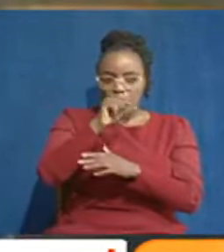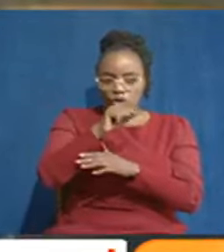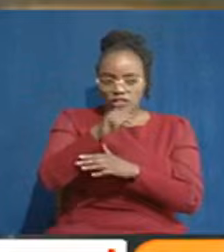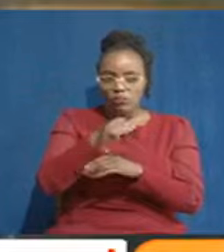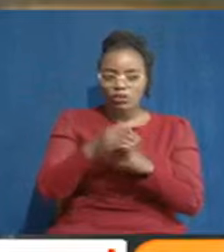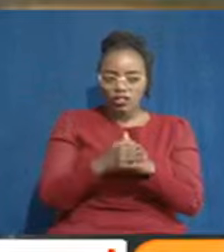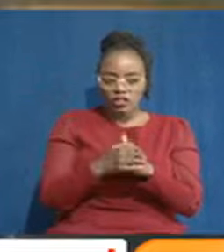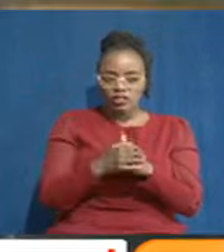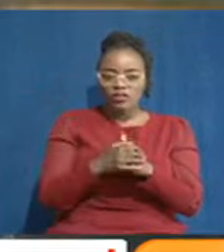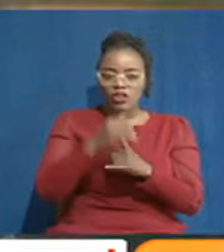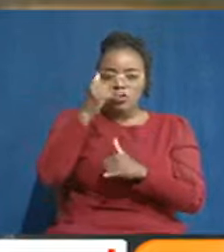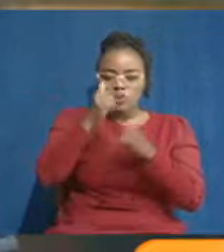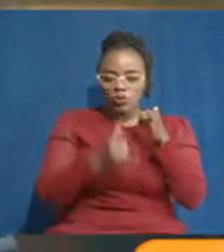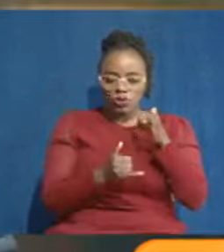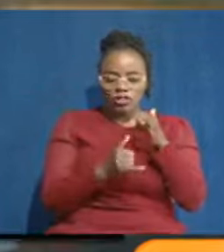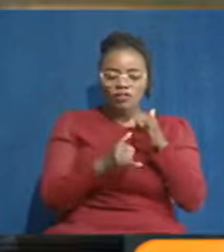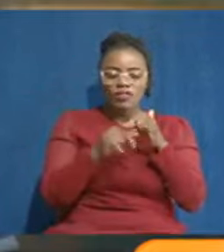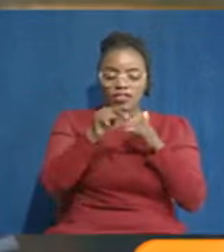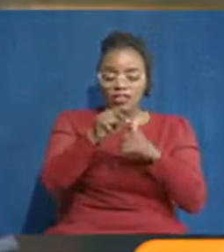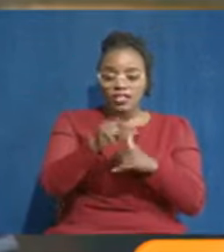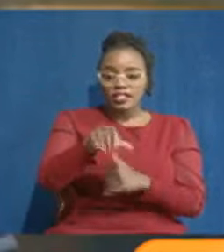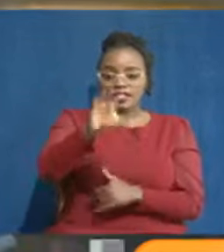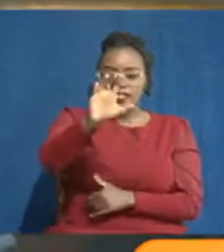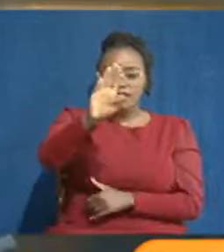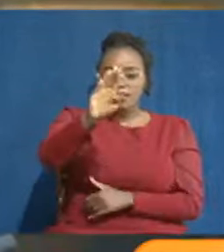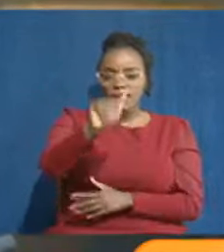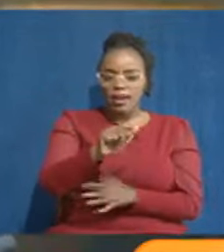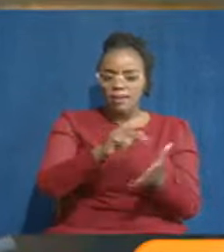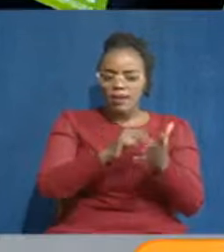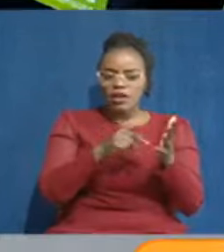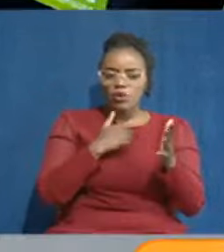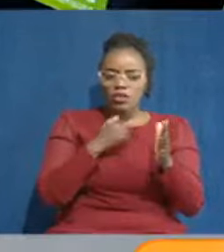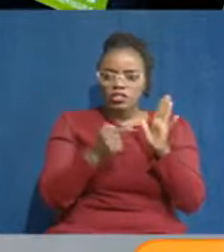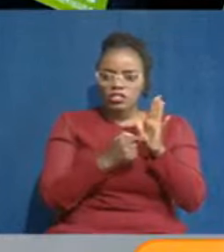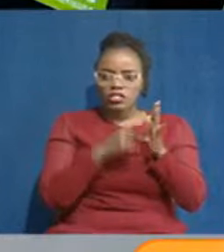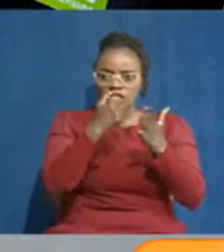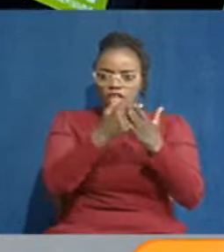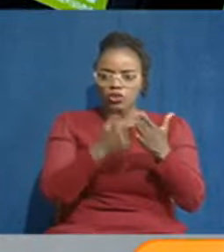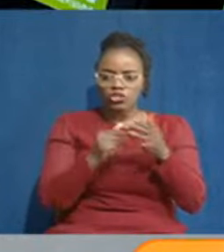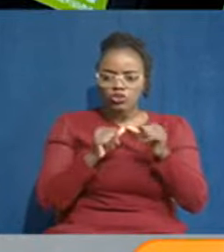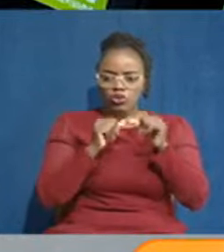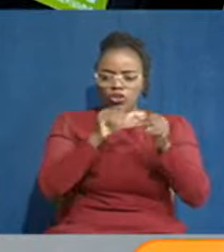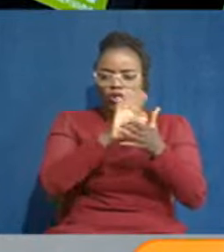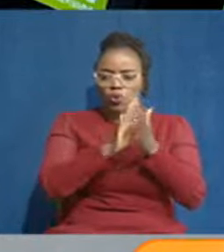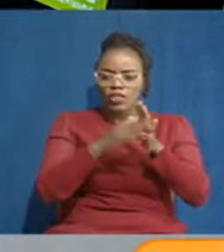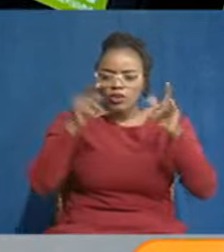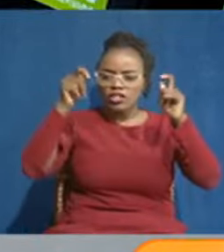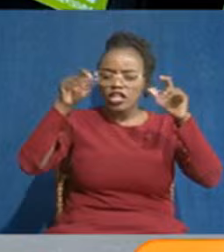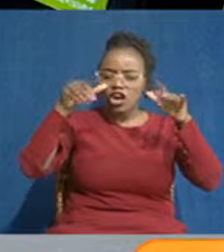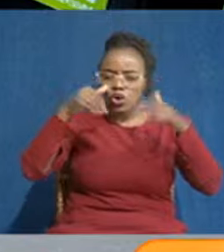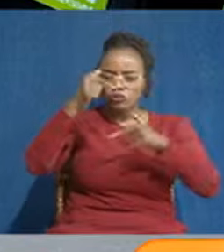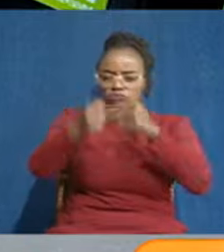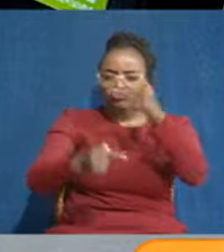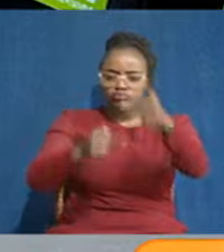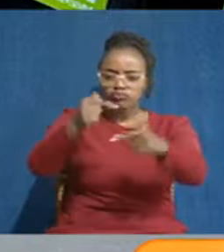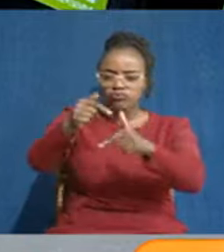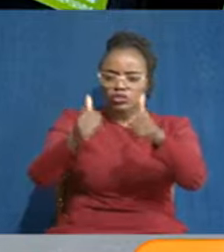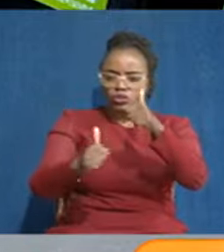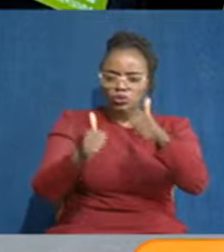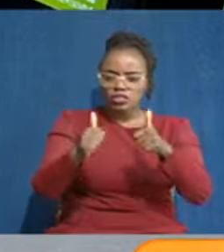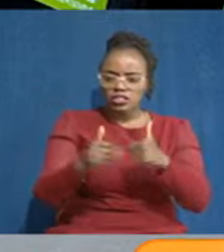conclude this CBA. Okay. So you want these negotiations to continue without the strike or concurrently with the strike?